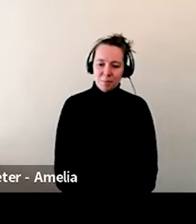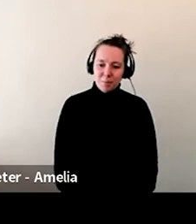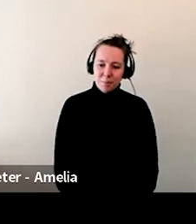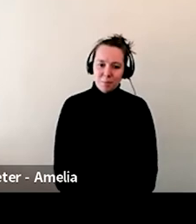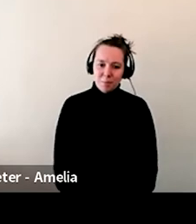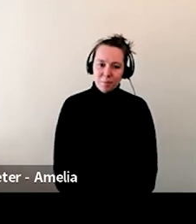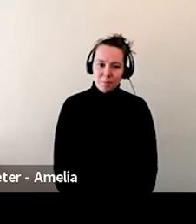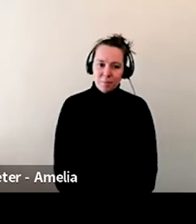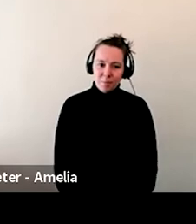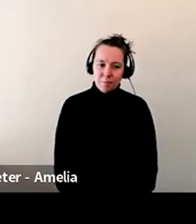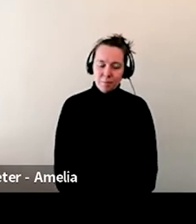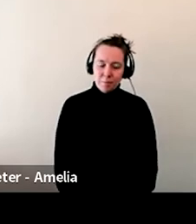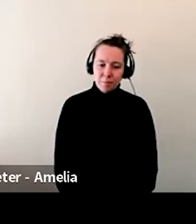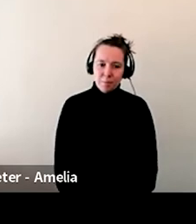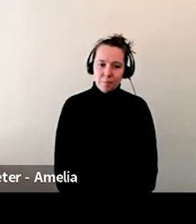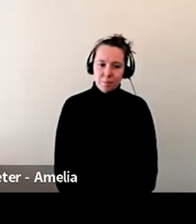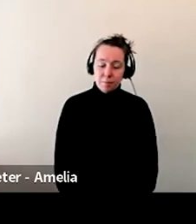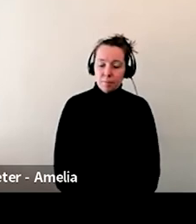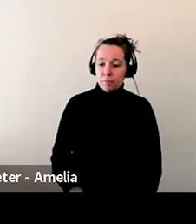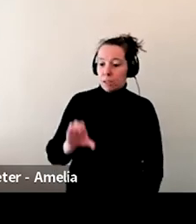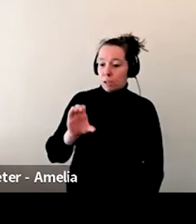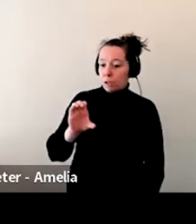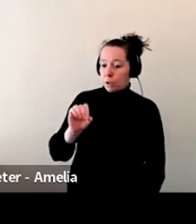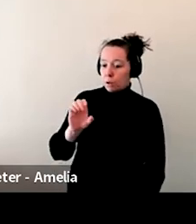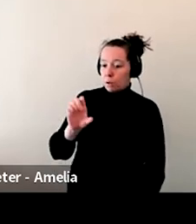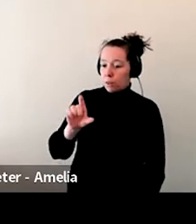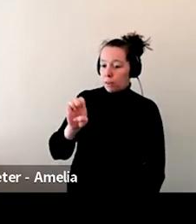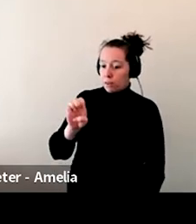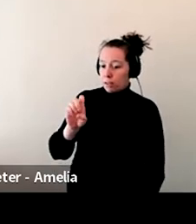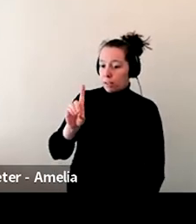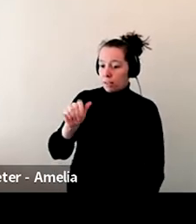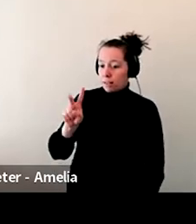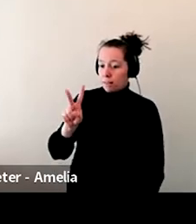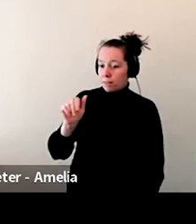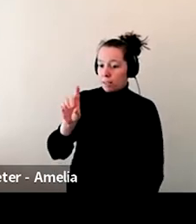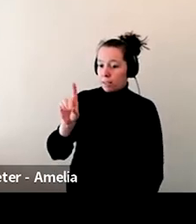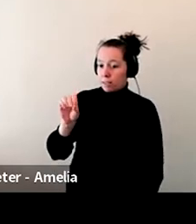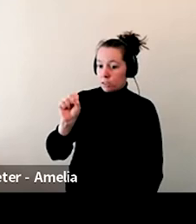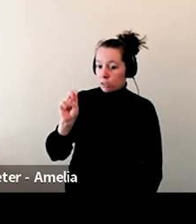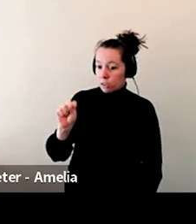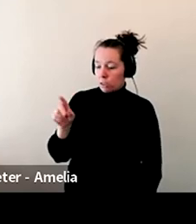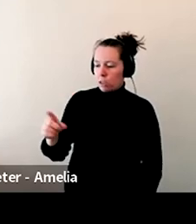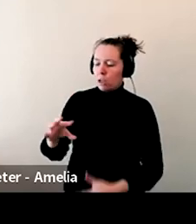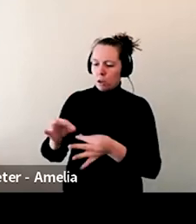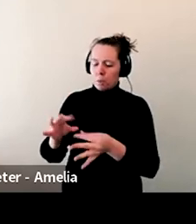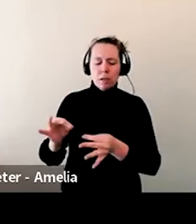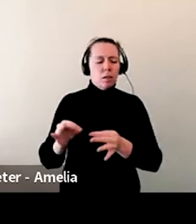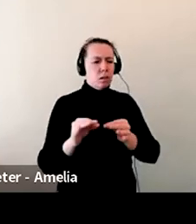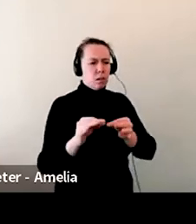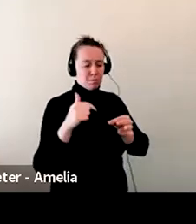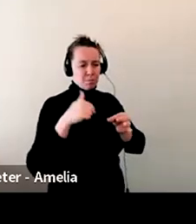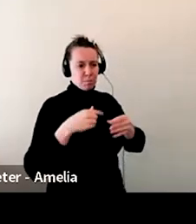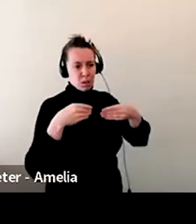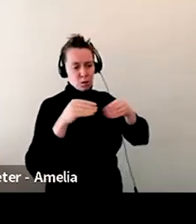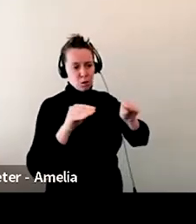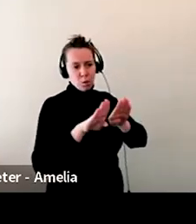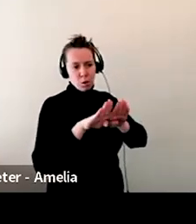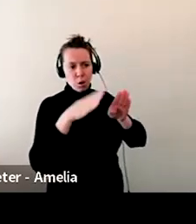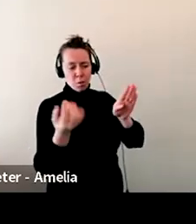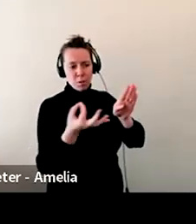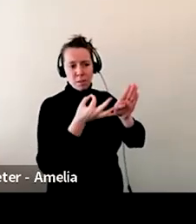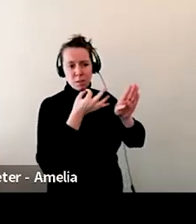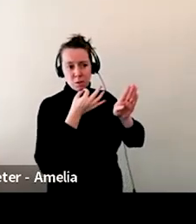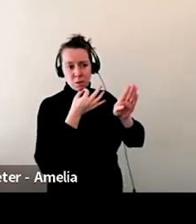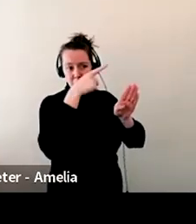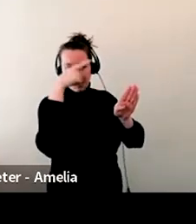From the chat, Cole Davidson. We are opening this summer. And of course, most challenging part about planning has been